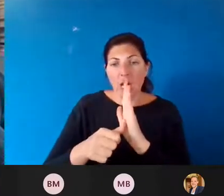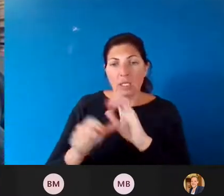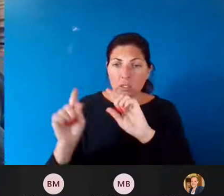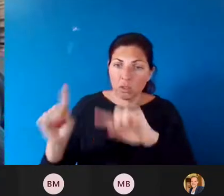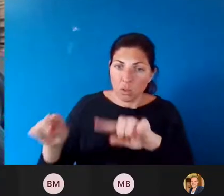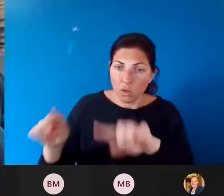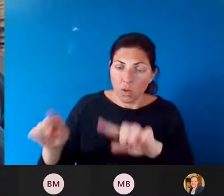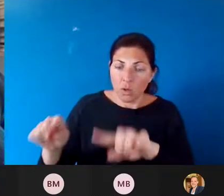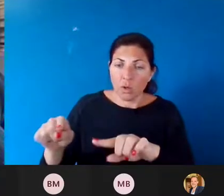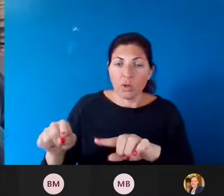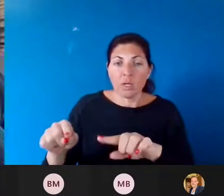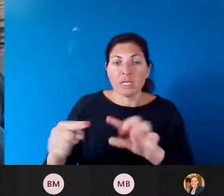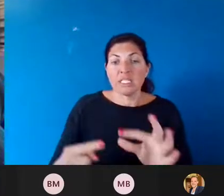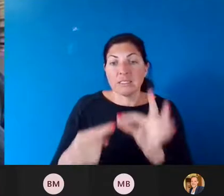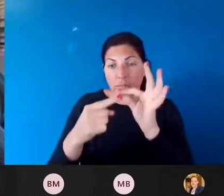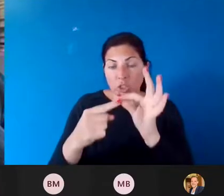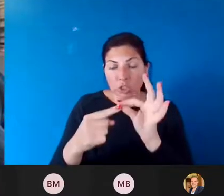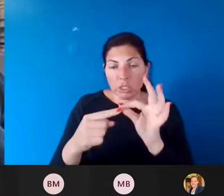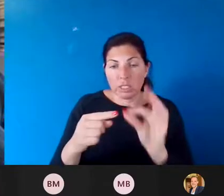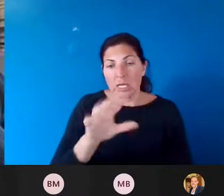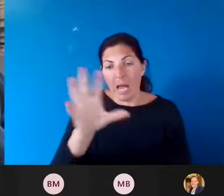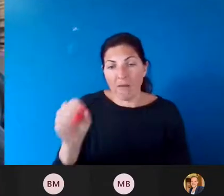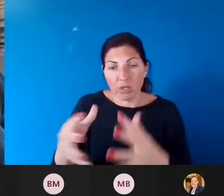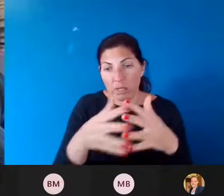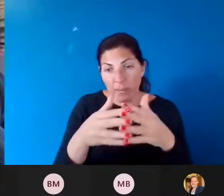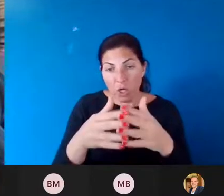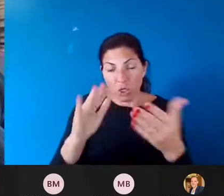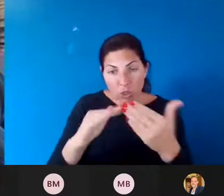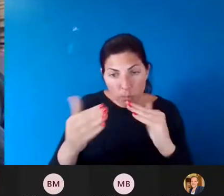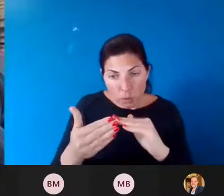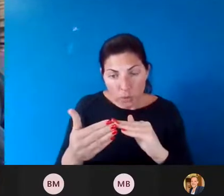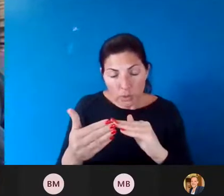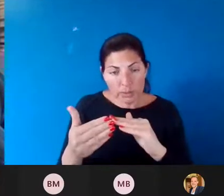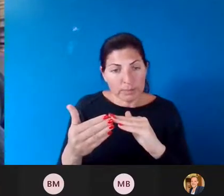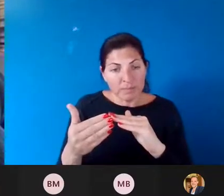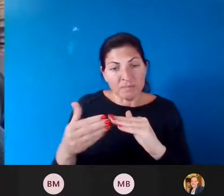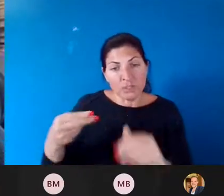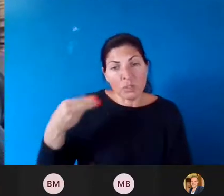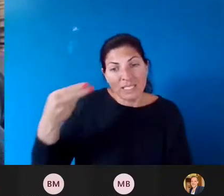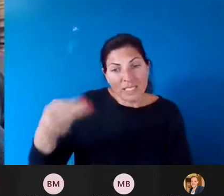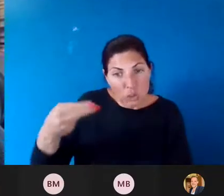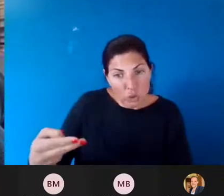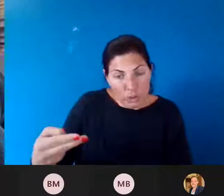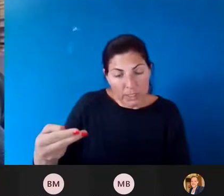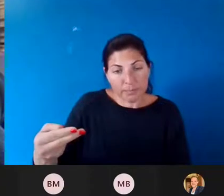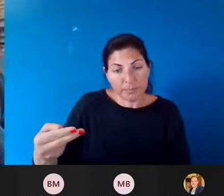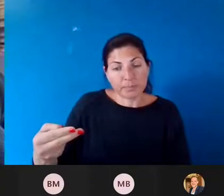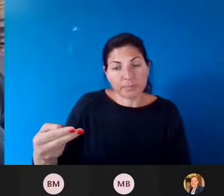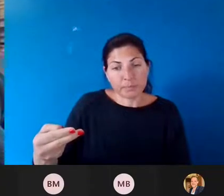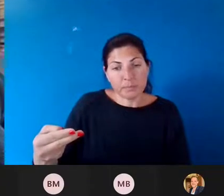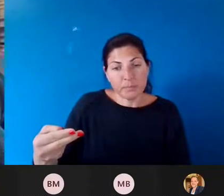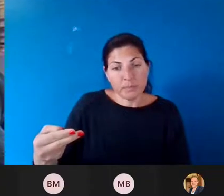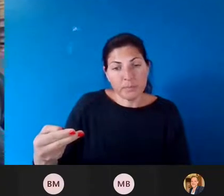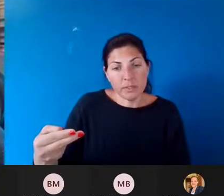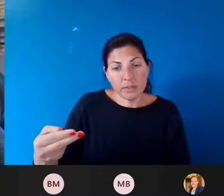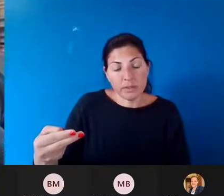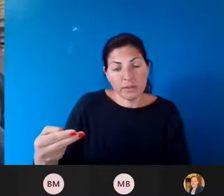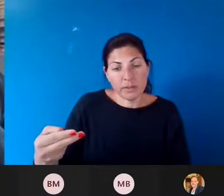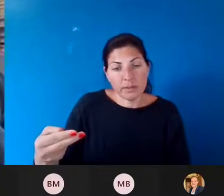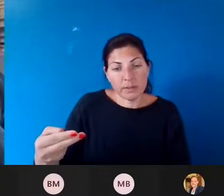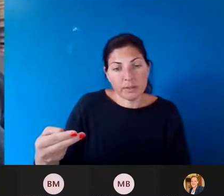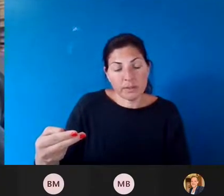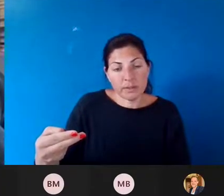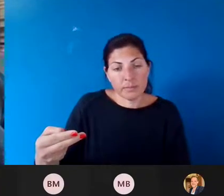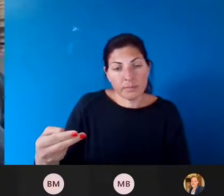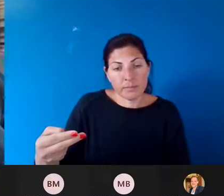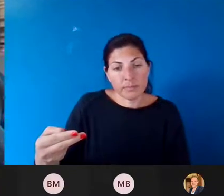especially with African-American community. And that sort of also flipped that idea of trying to bring them